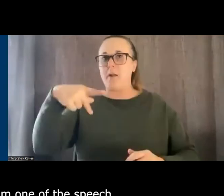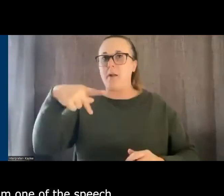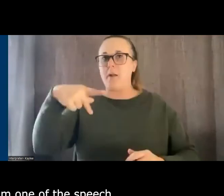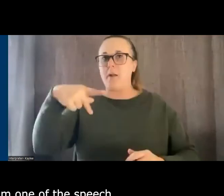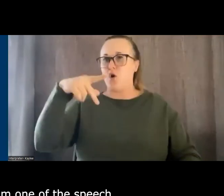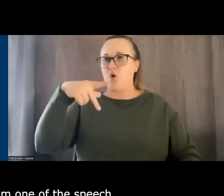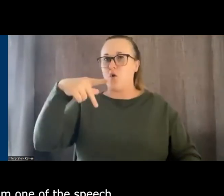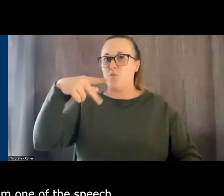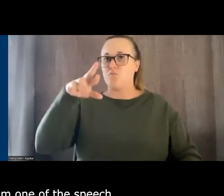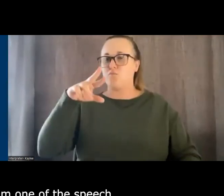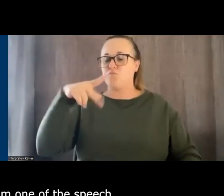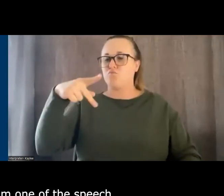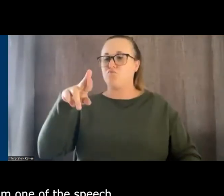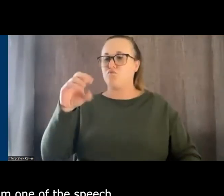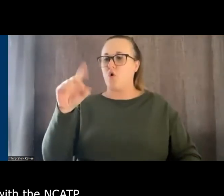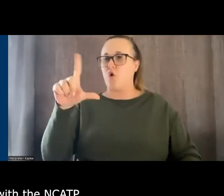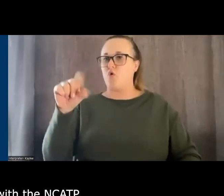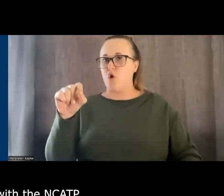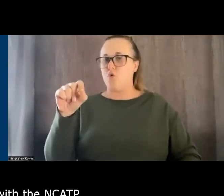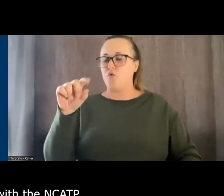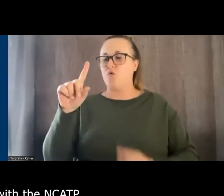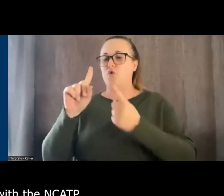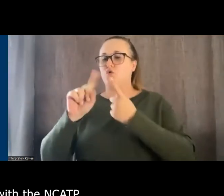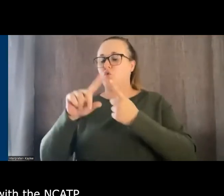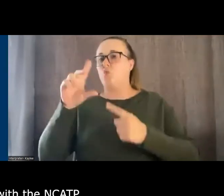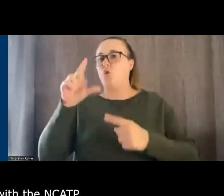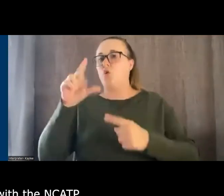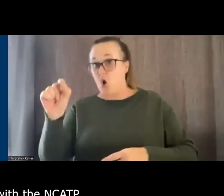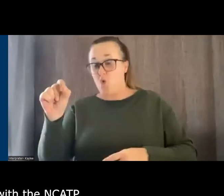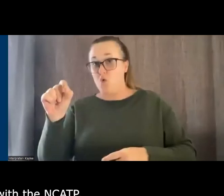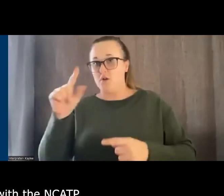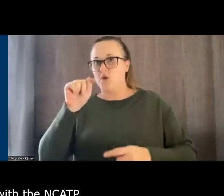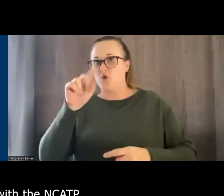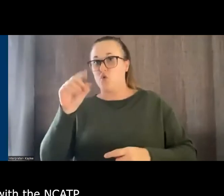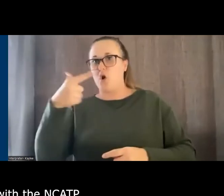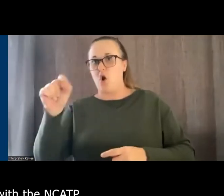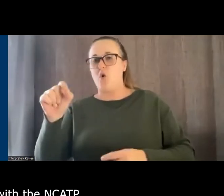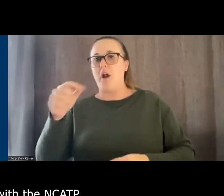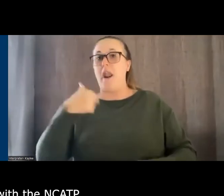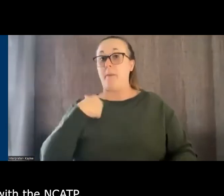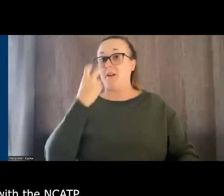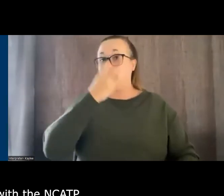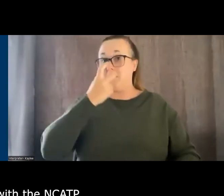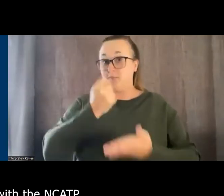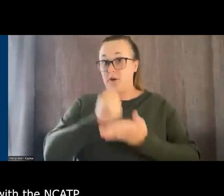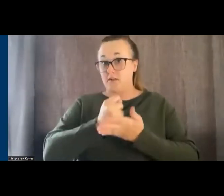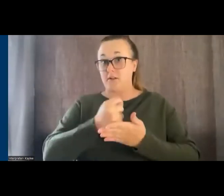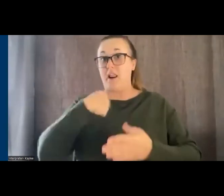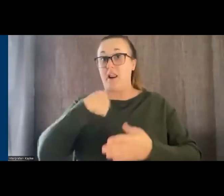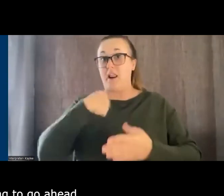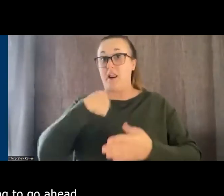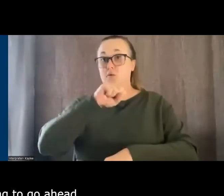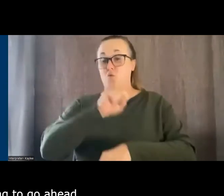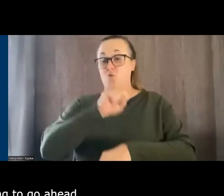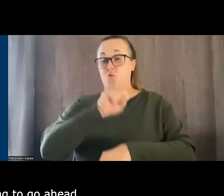Sam and I am one of the speech language pathologists that works with the NCHEP and I am housed in the Greensboro office.